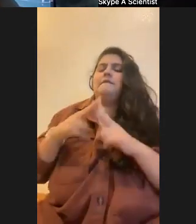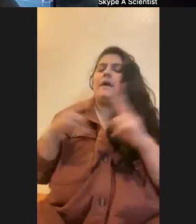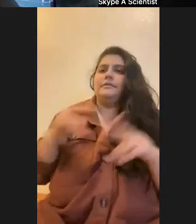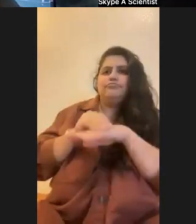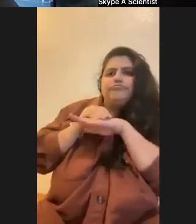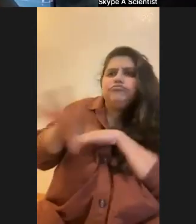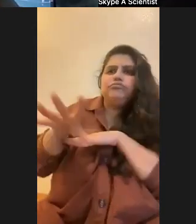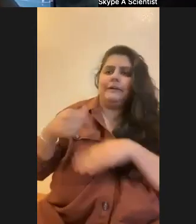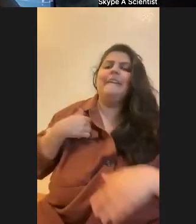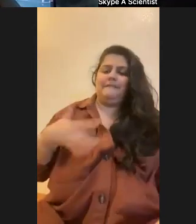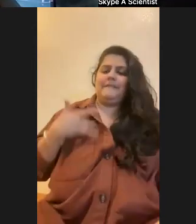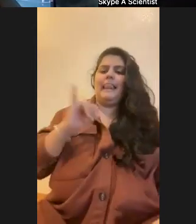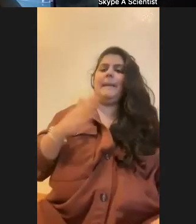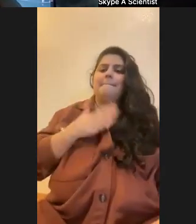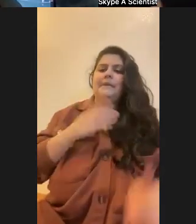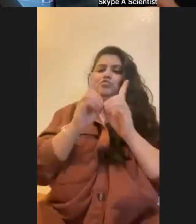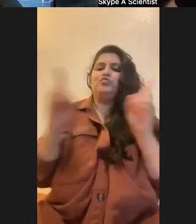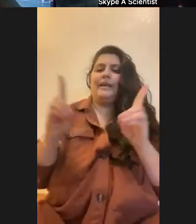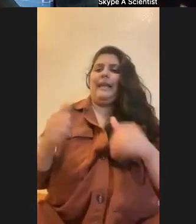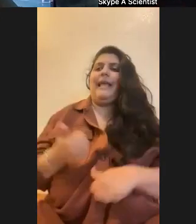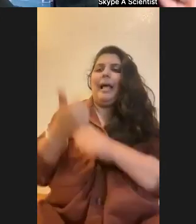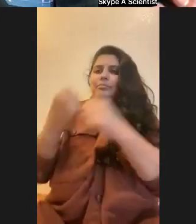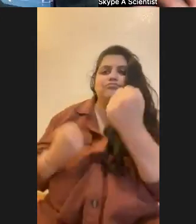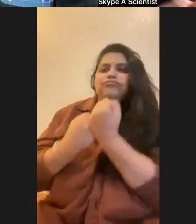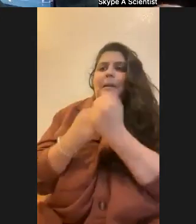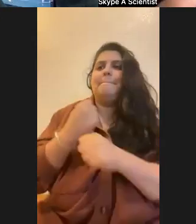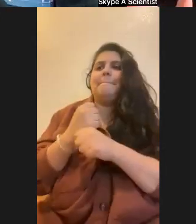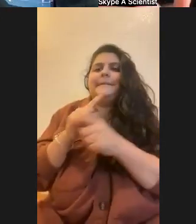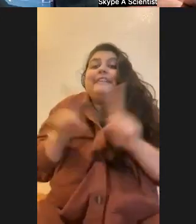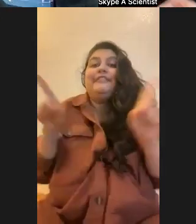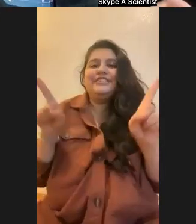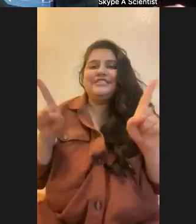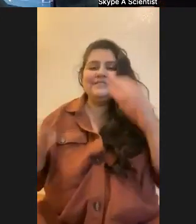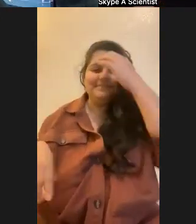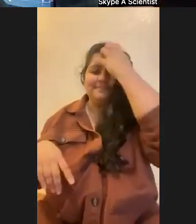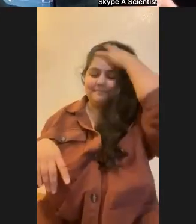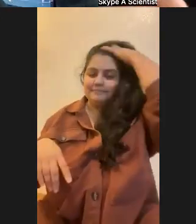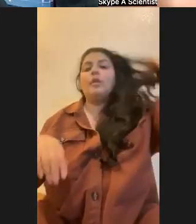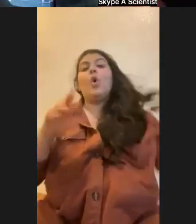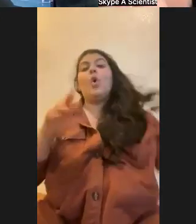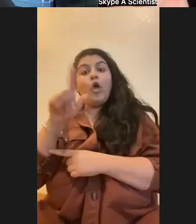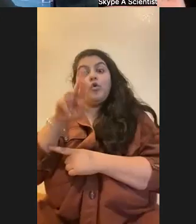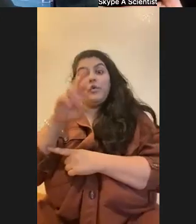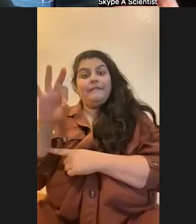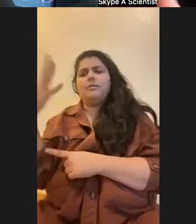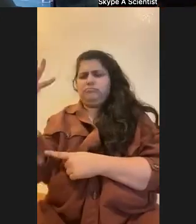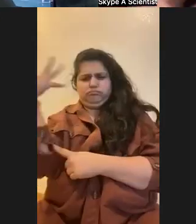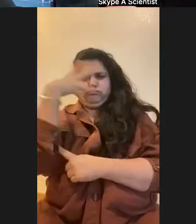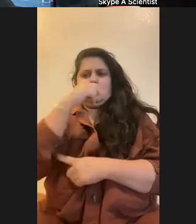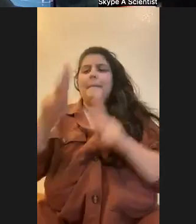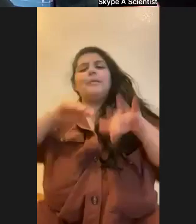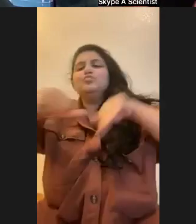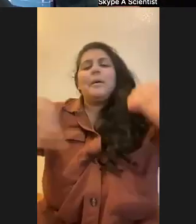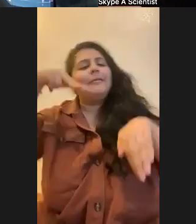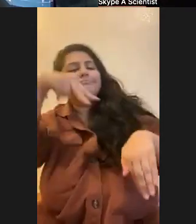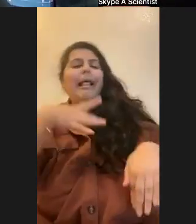with my degree. That's amazing. So coral reefs are gorgeous. We love to swim over them and look at them. But broadly, why are they important